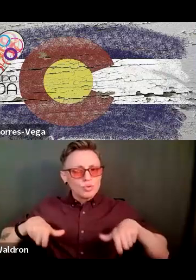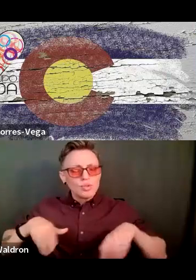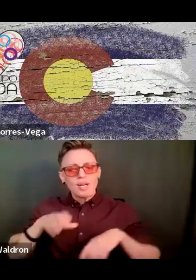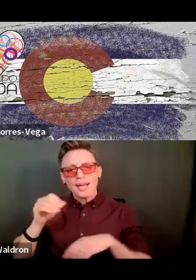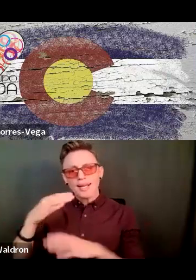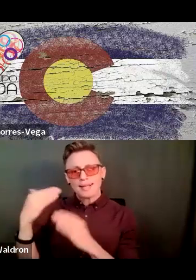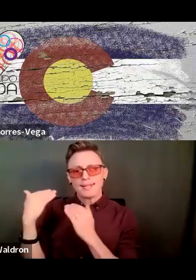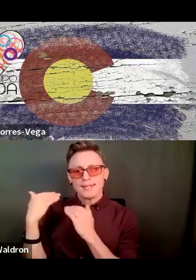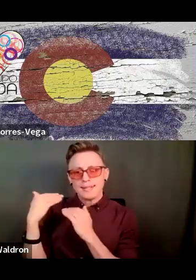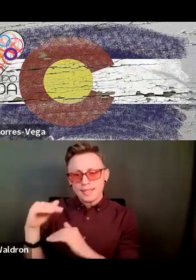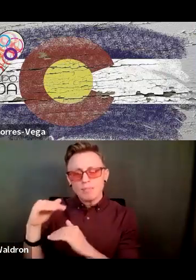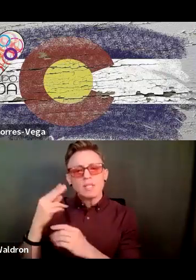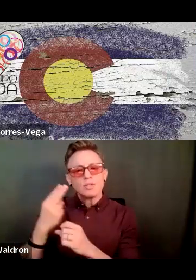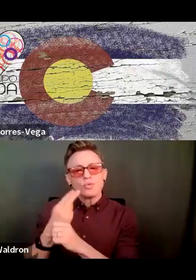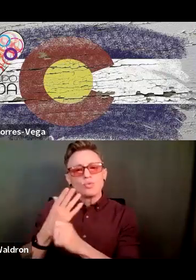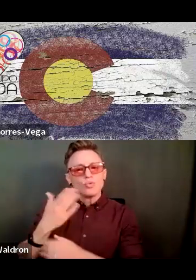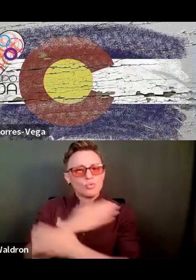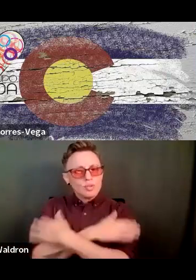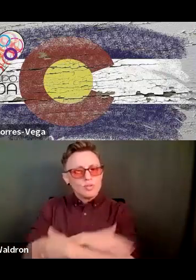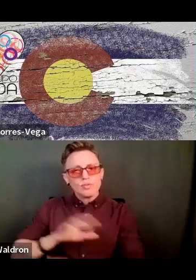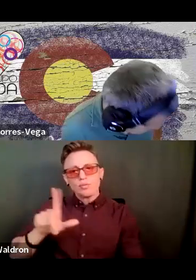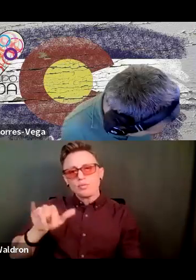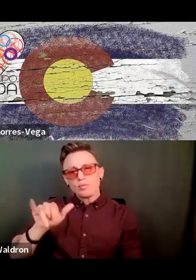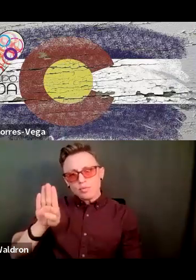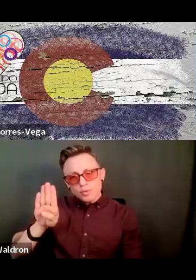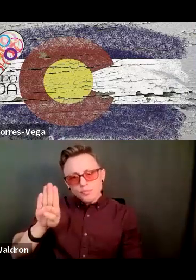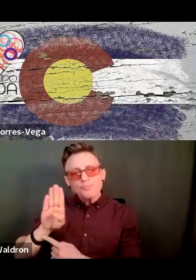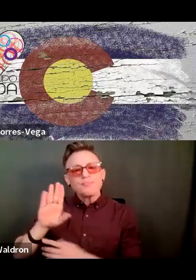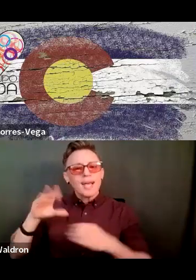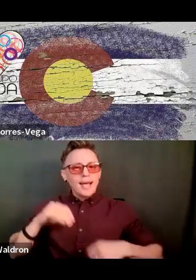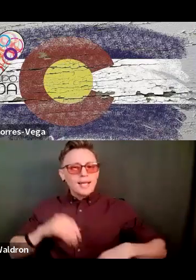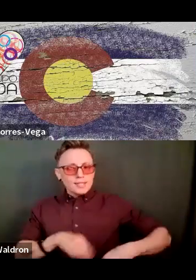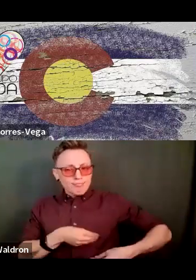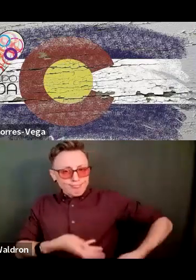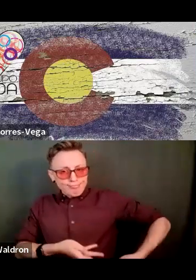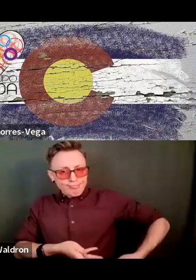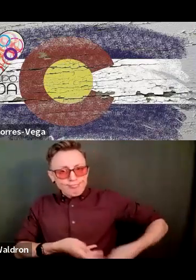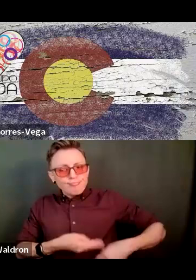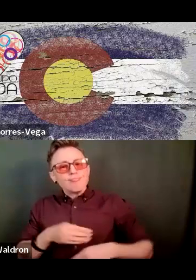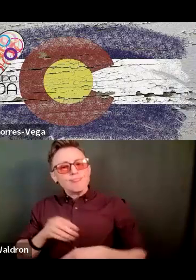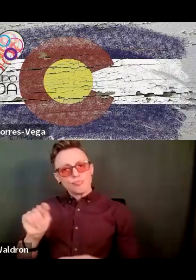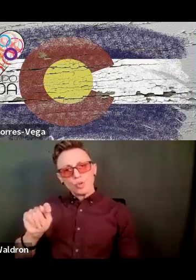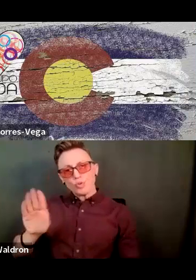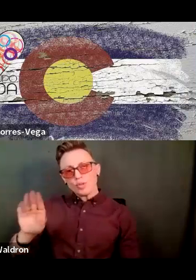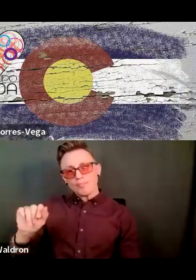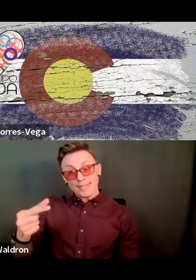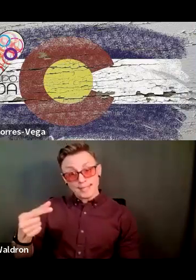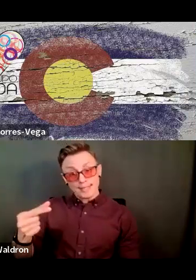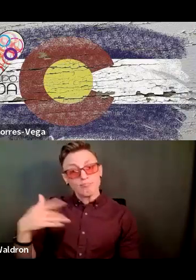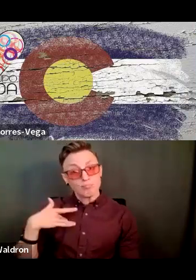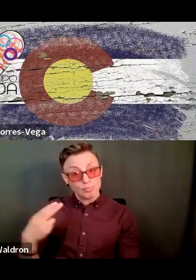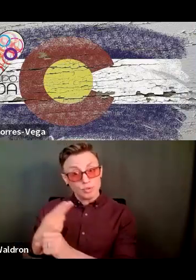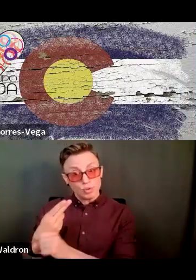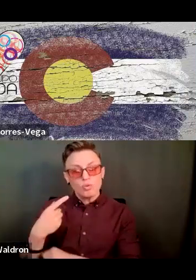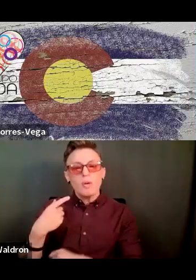limbs, and had a catheter and needed a urine bag. So, you know, of